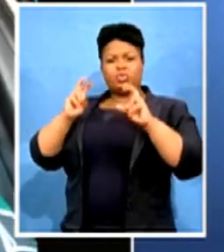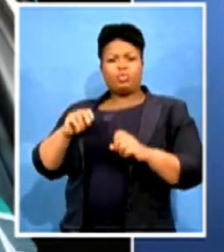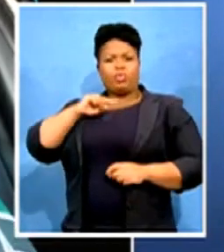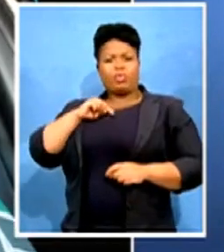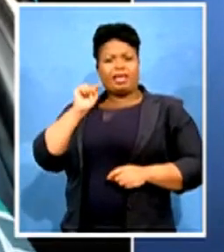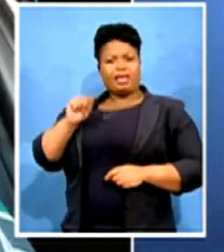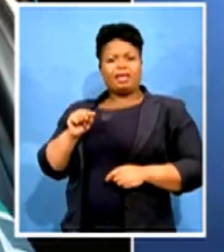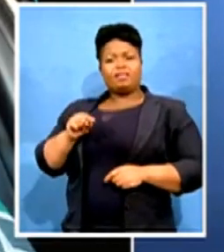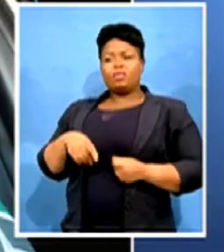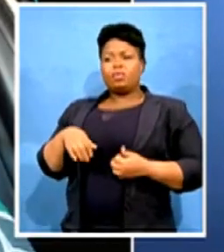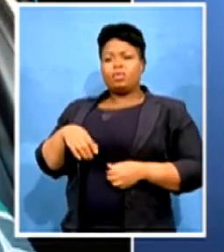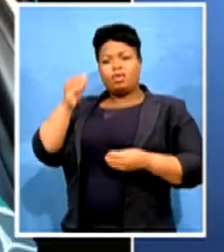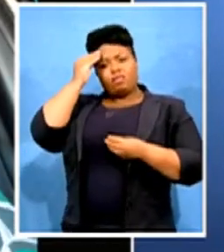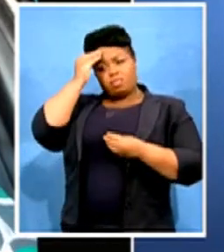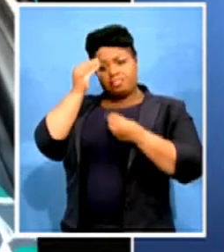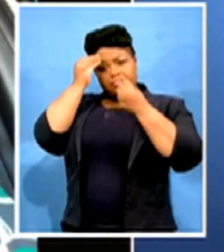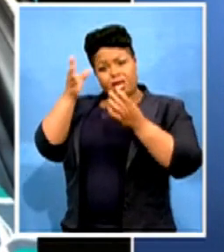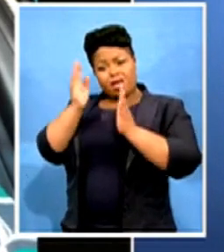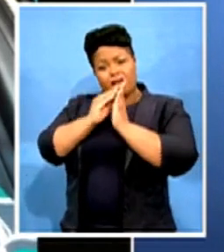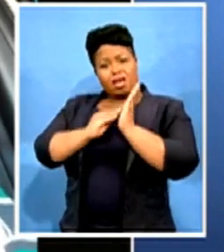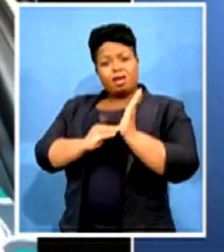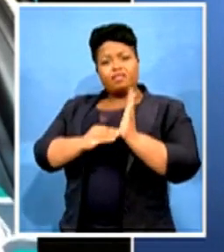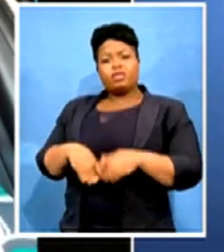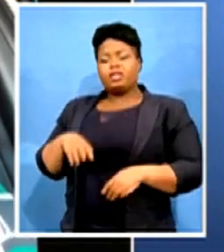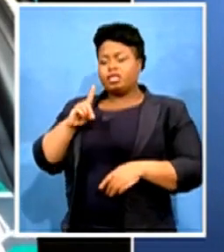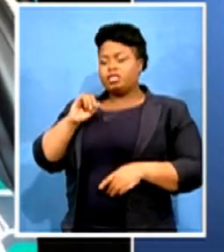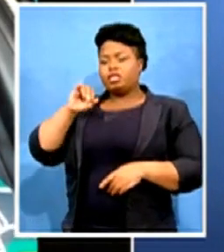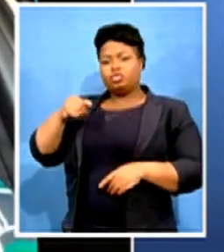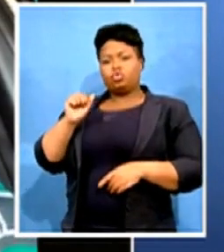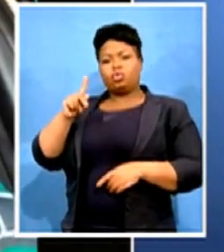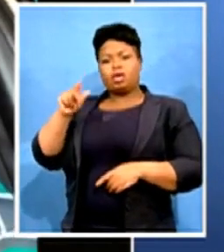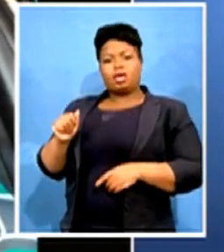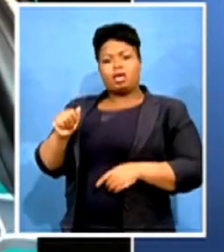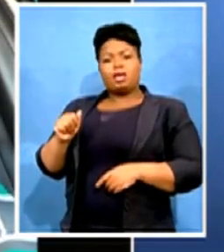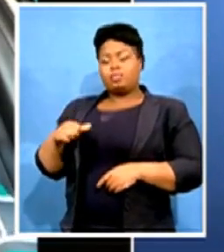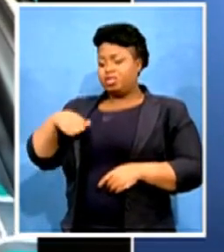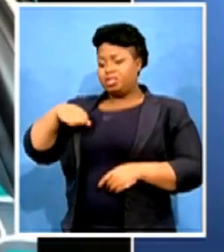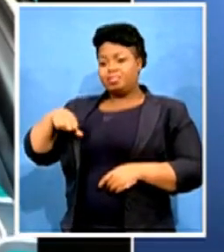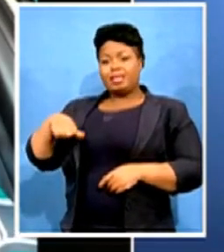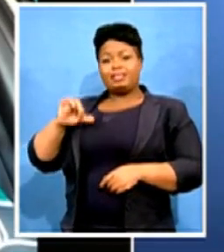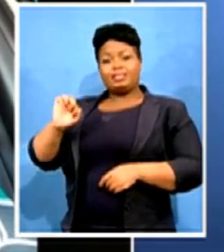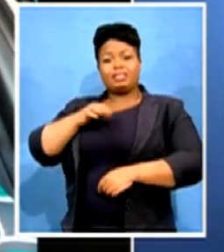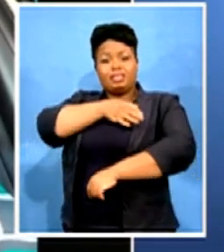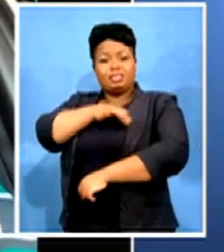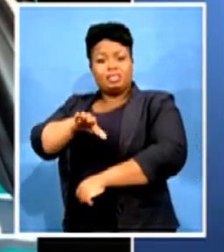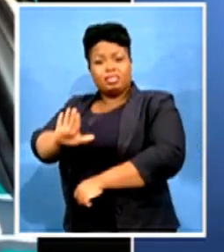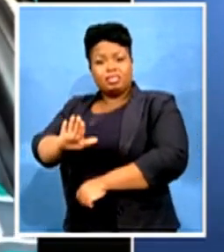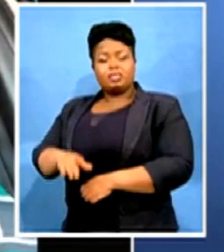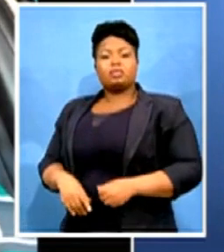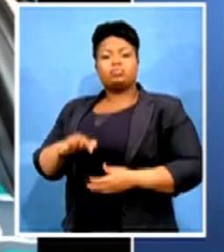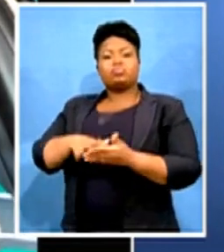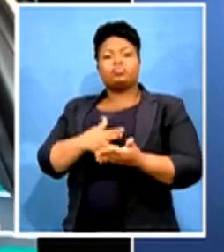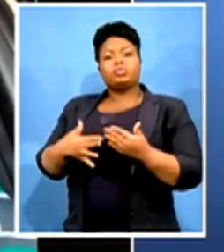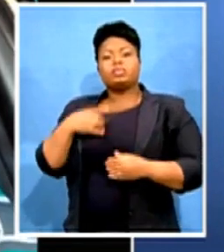an example of the Chobota municipality. The Chobota municipality is a Schedules B municipality, which is